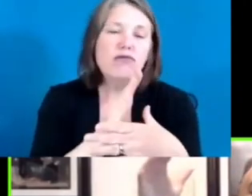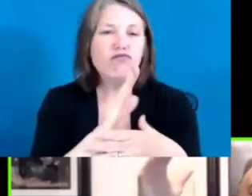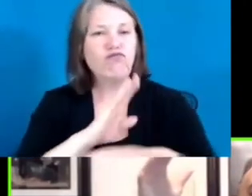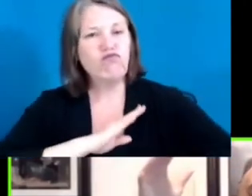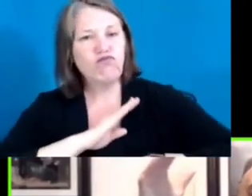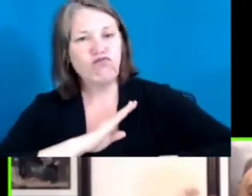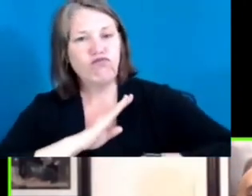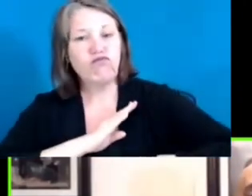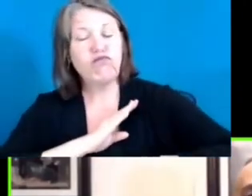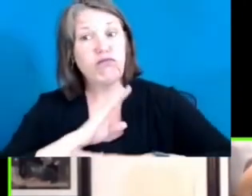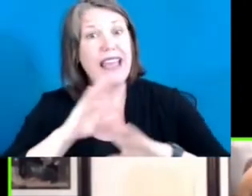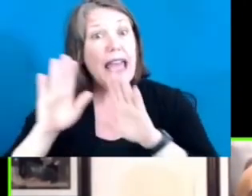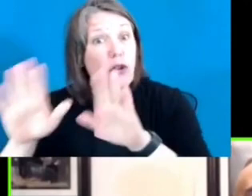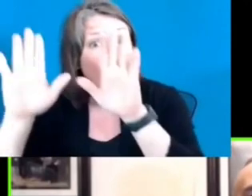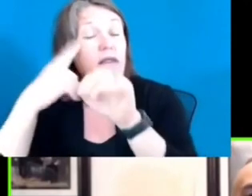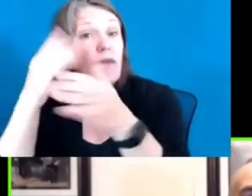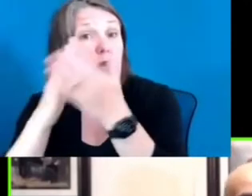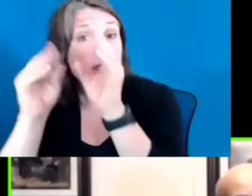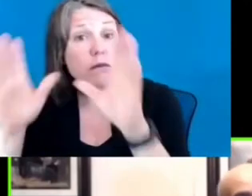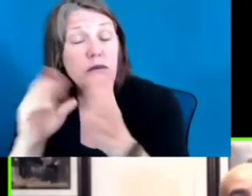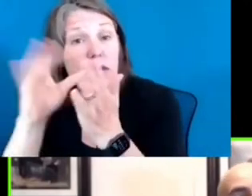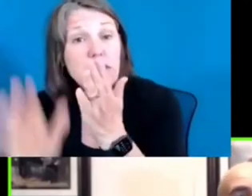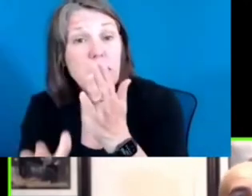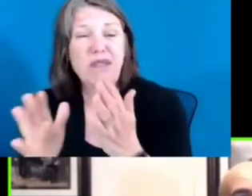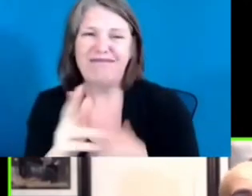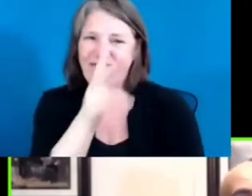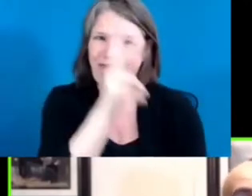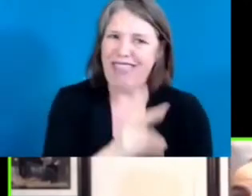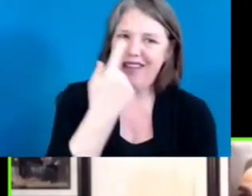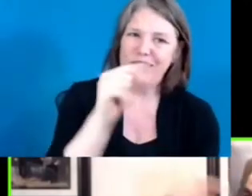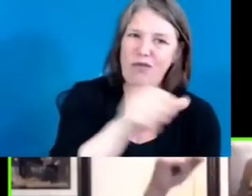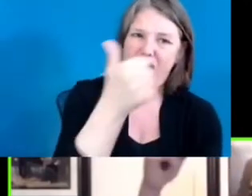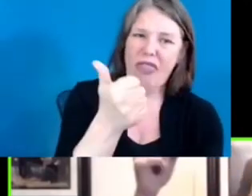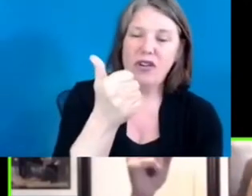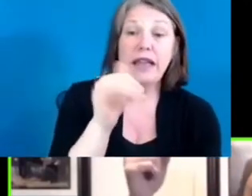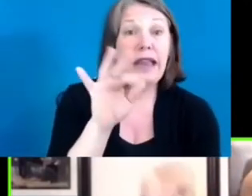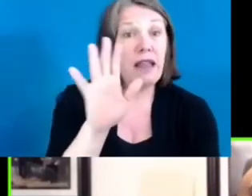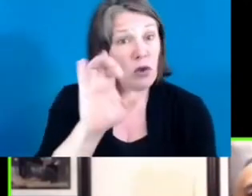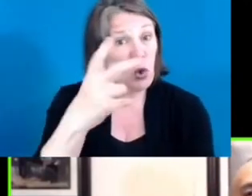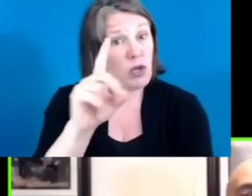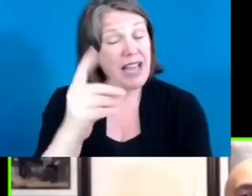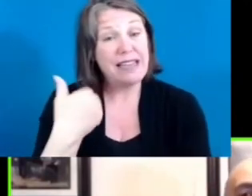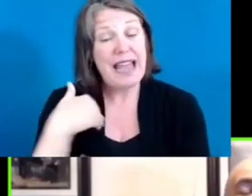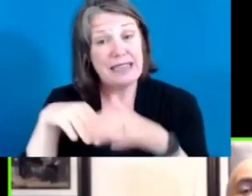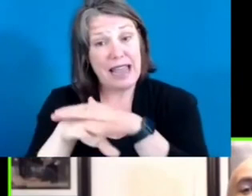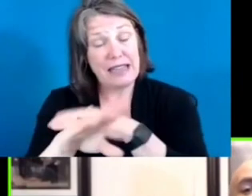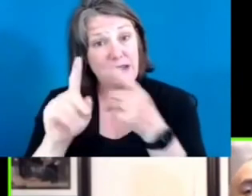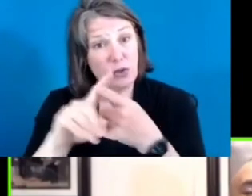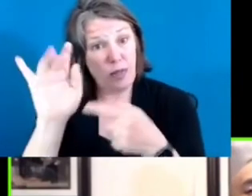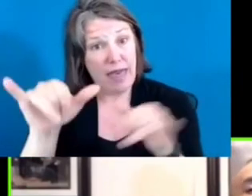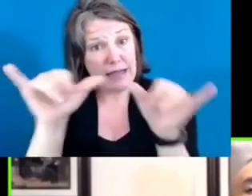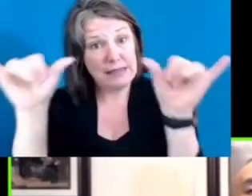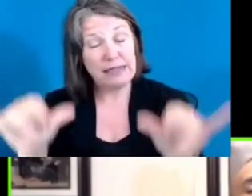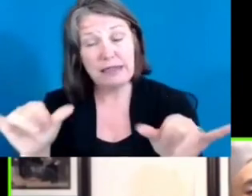is lousy for others. And if your child has access to that system, whether they're on the top of the system or the bottom, it